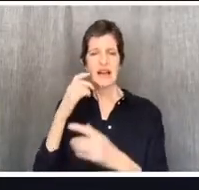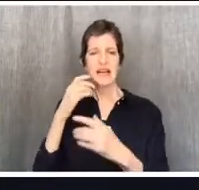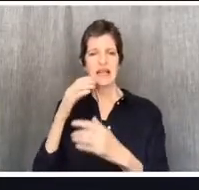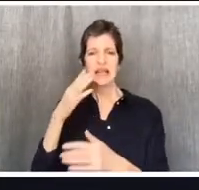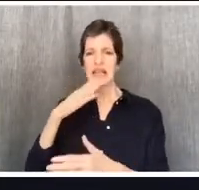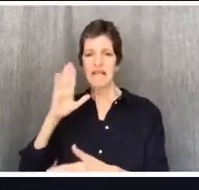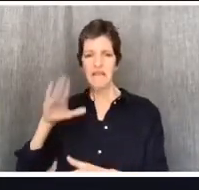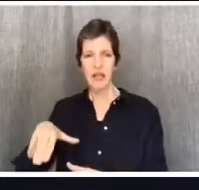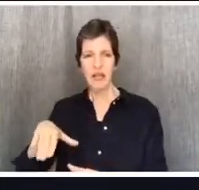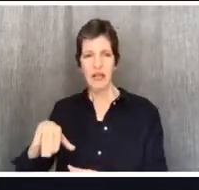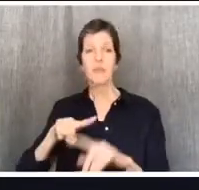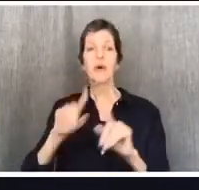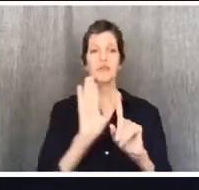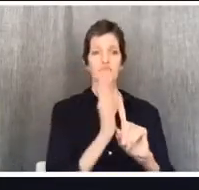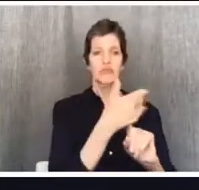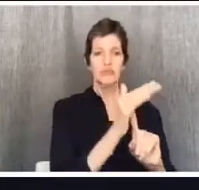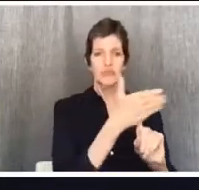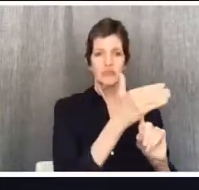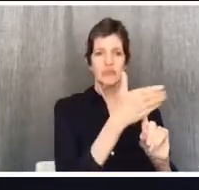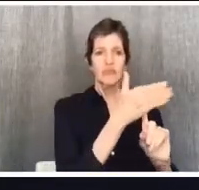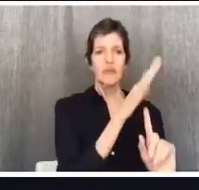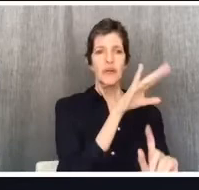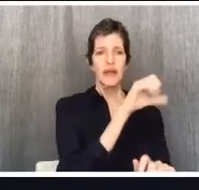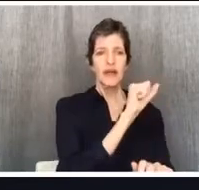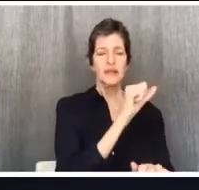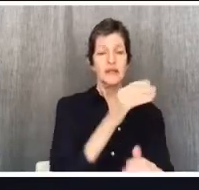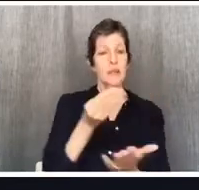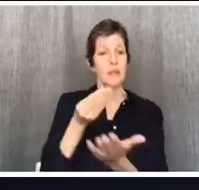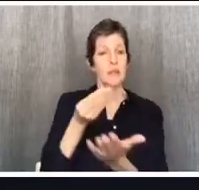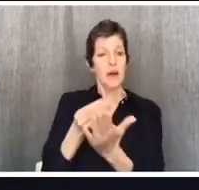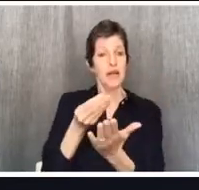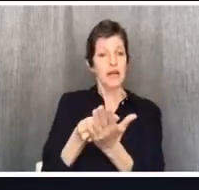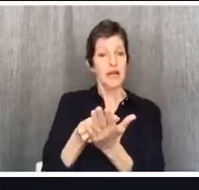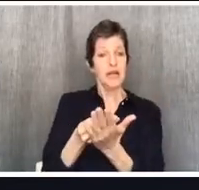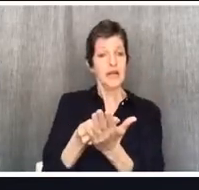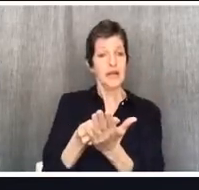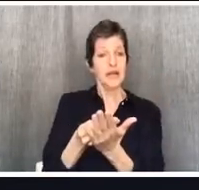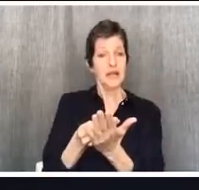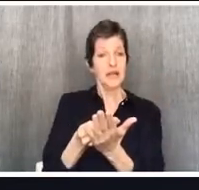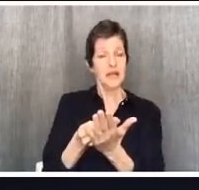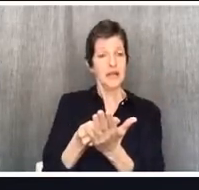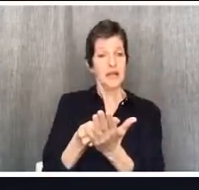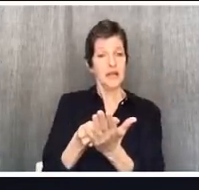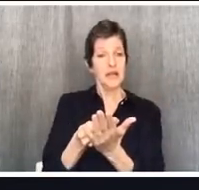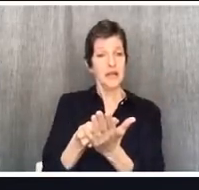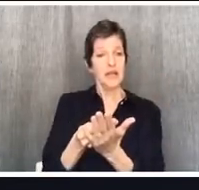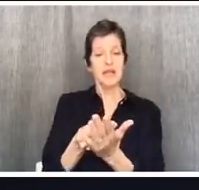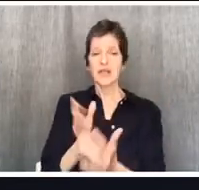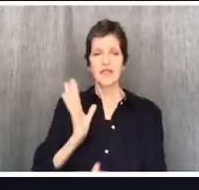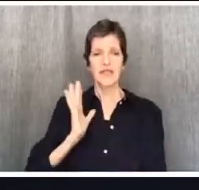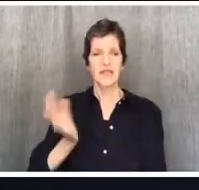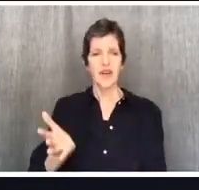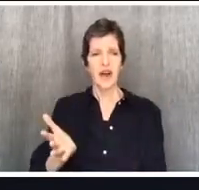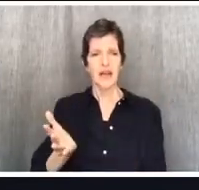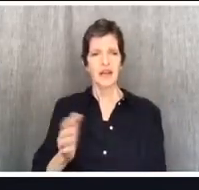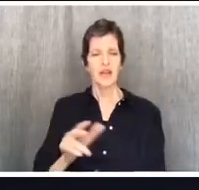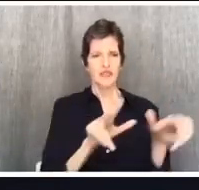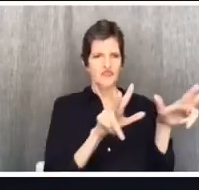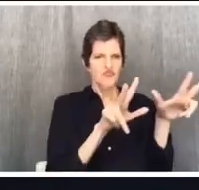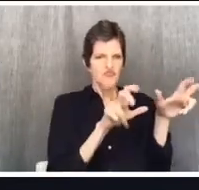is not evil to have. But greediness is. We can eat food.